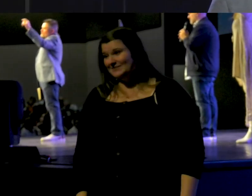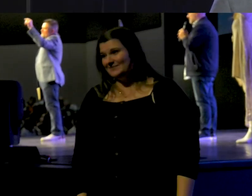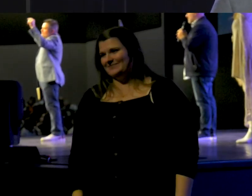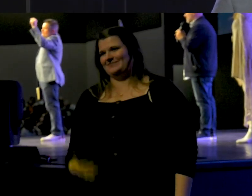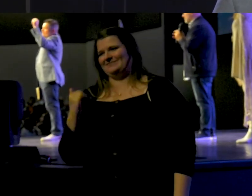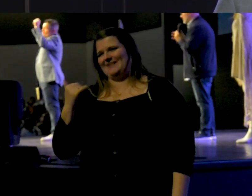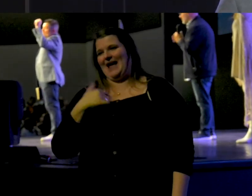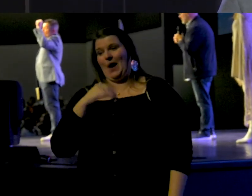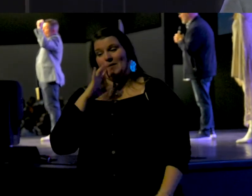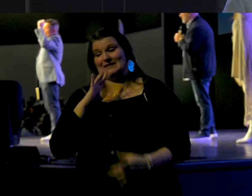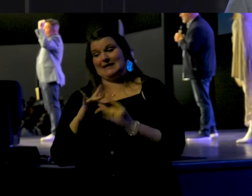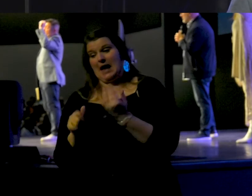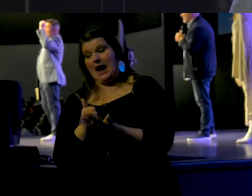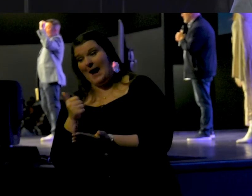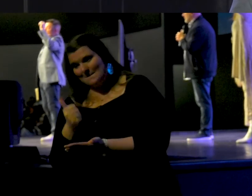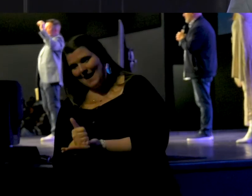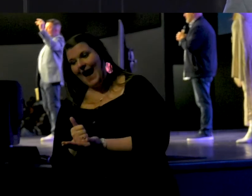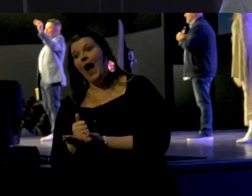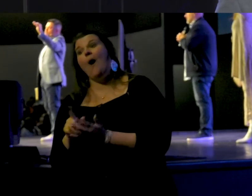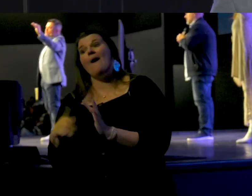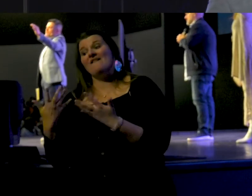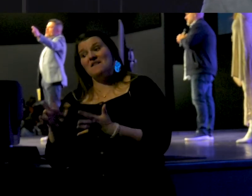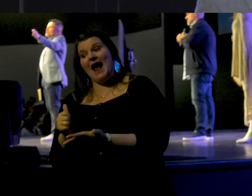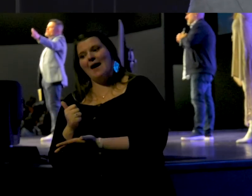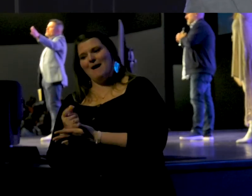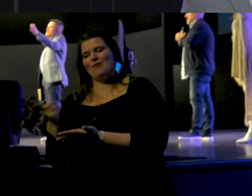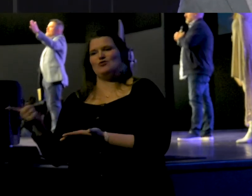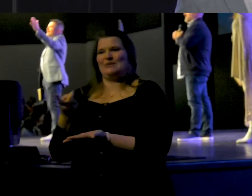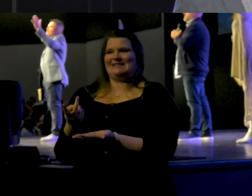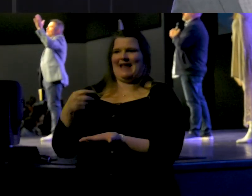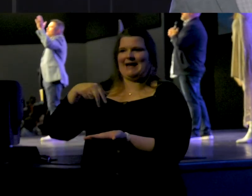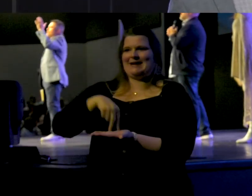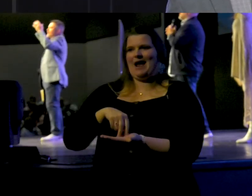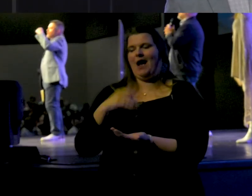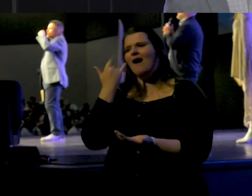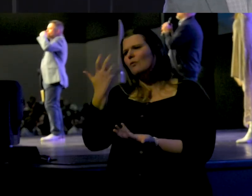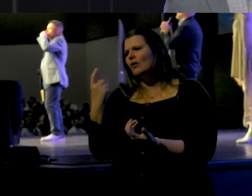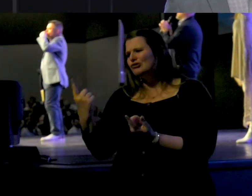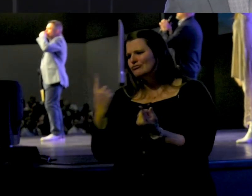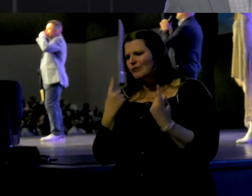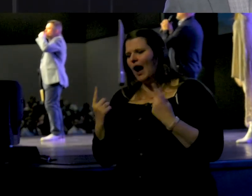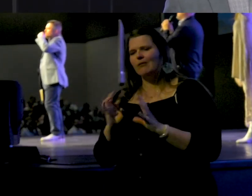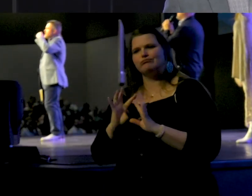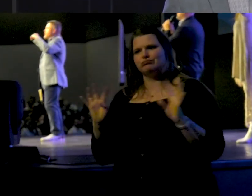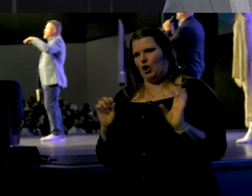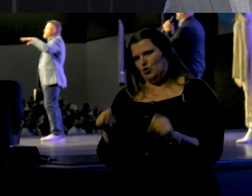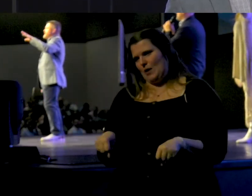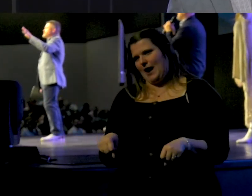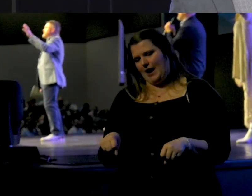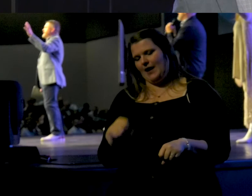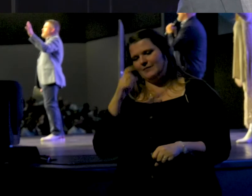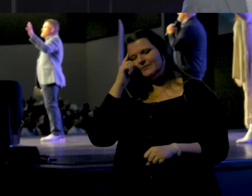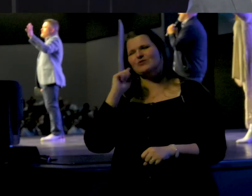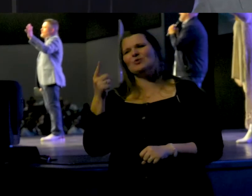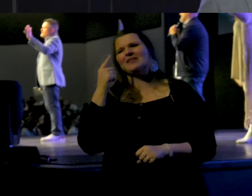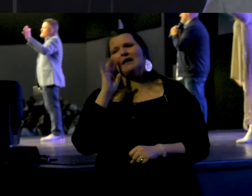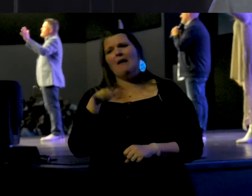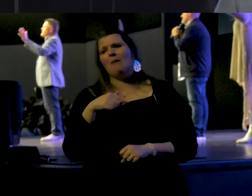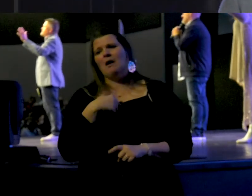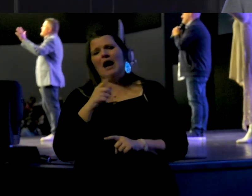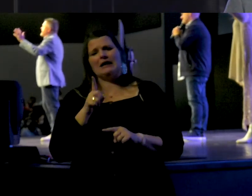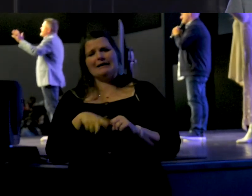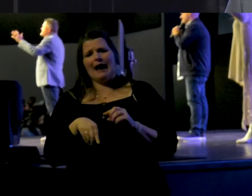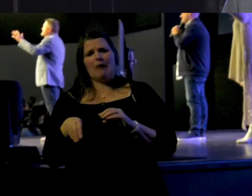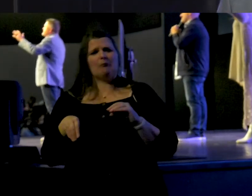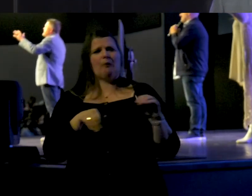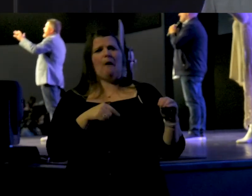I'm going to say amen and when I do, we're going to stand. Our counselors are at the altar and they're in the prayer room. You may say, pastor, I came with my buddies.